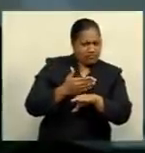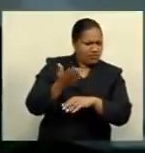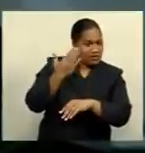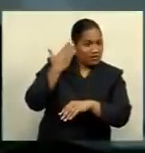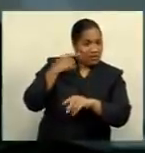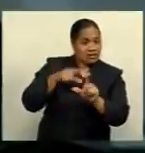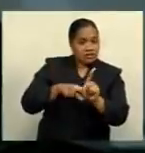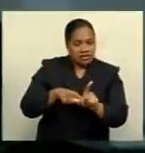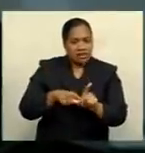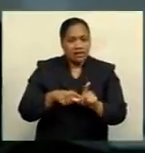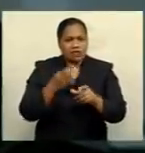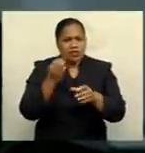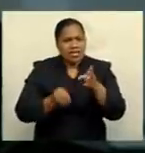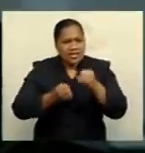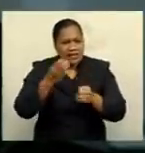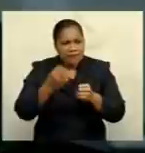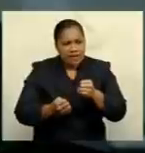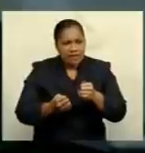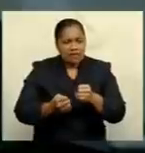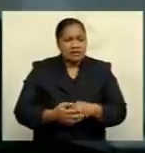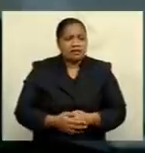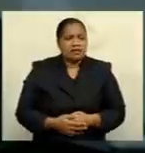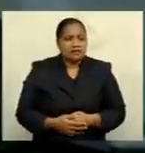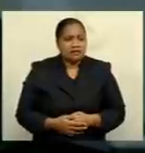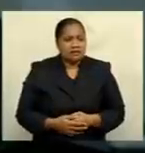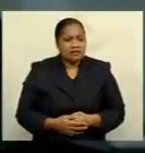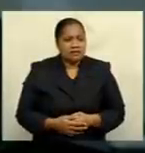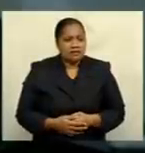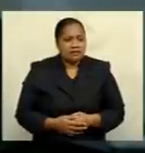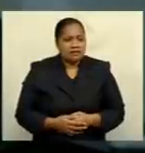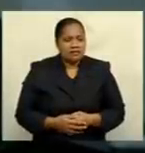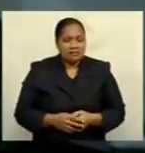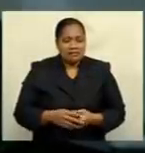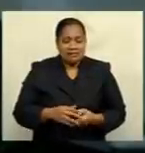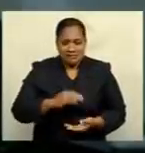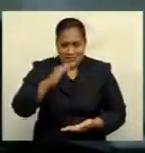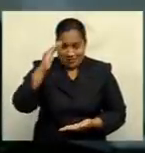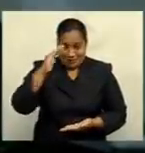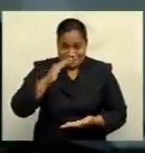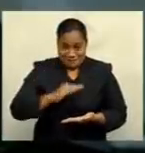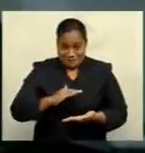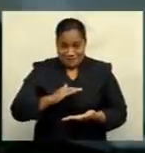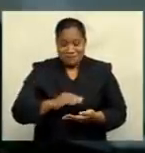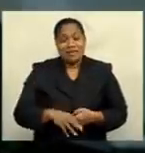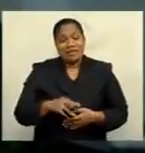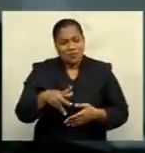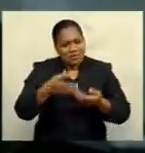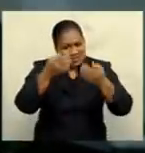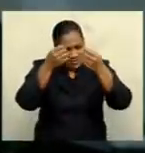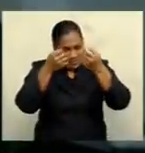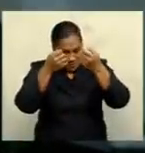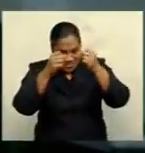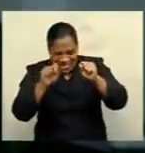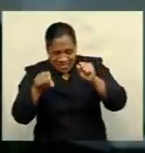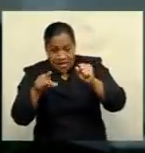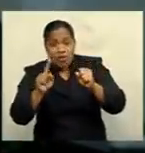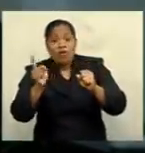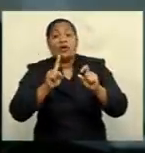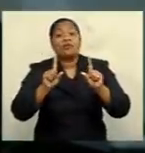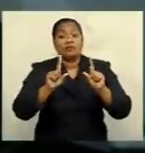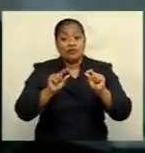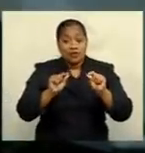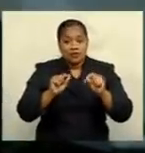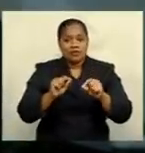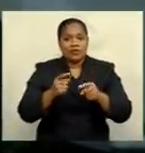milk supply used to decrease as the efficiency for cows. But what we have done, we have supplemented